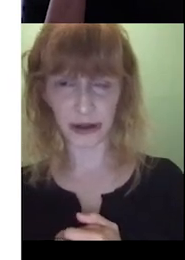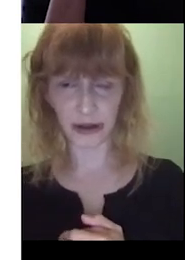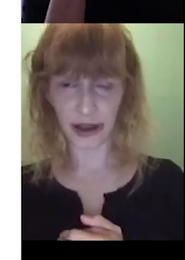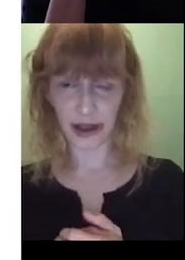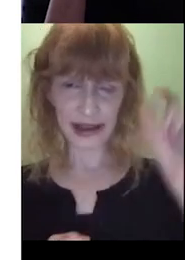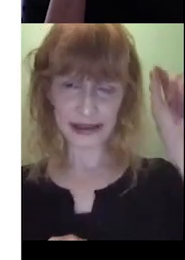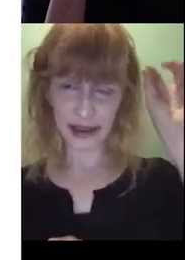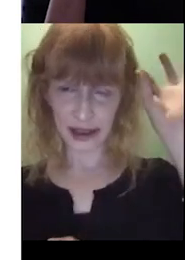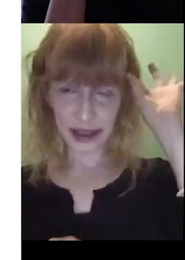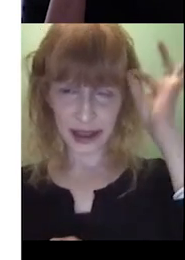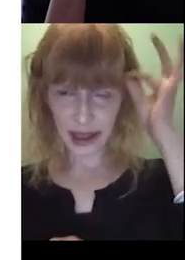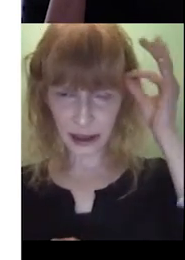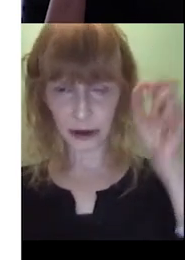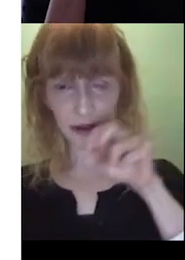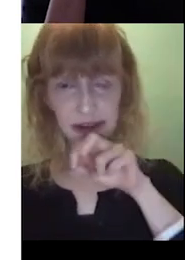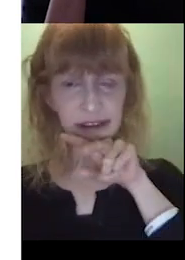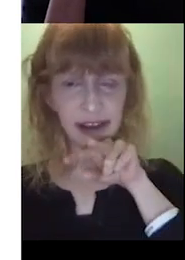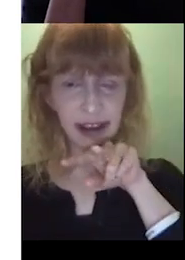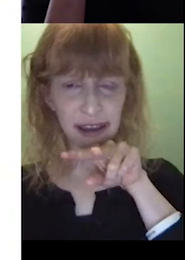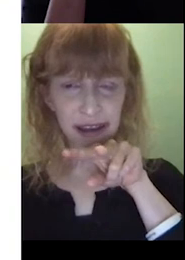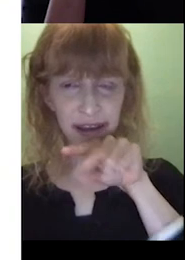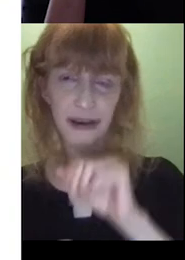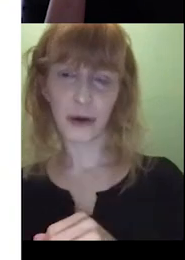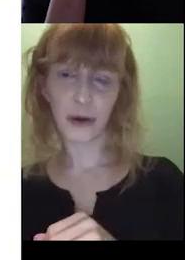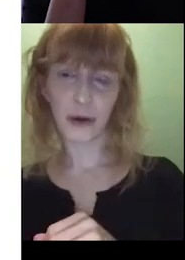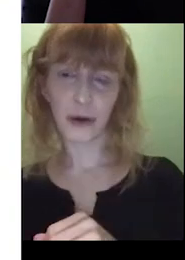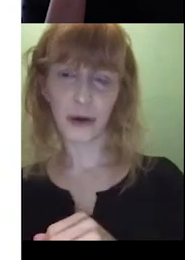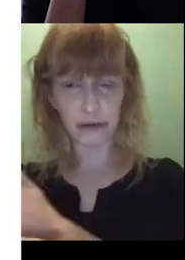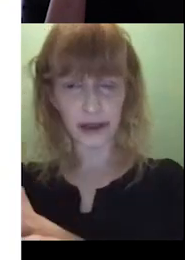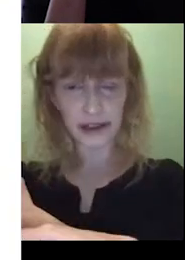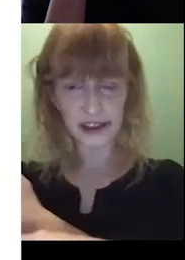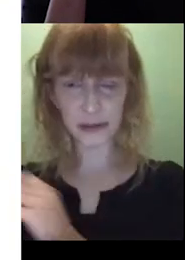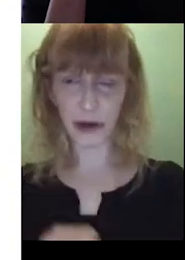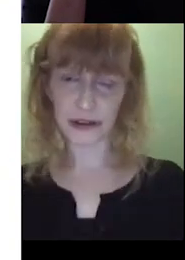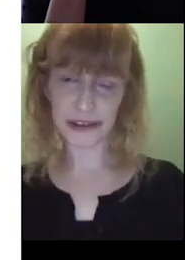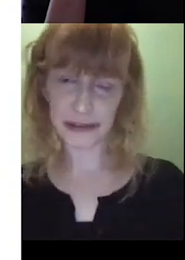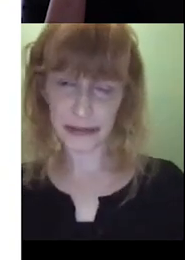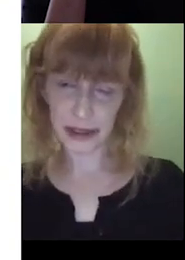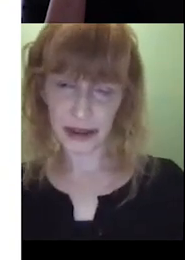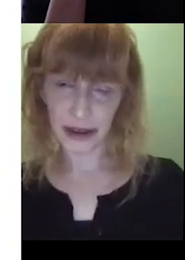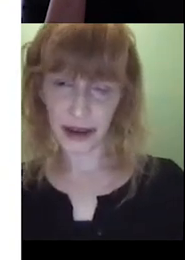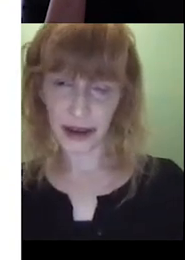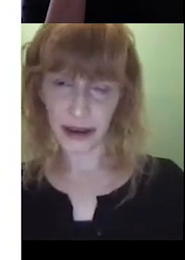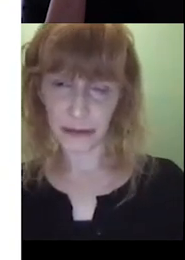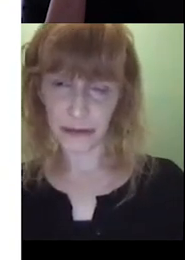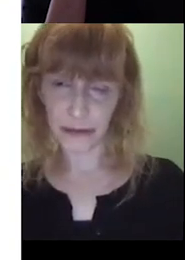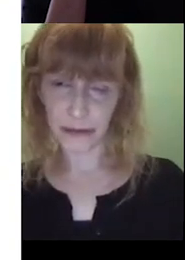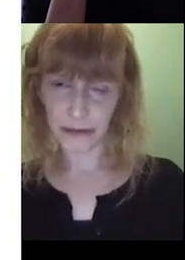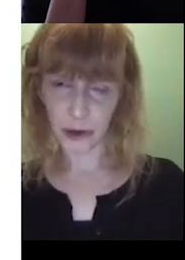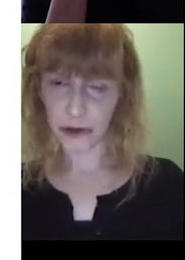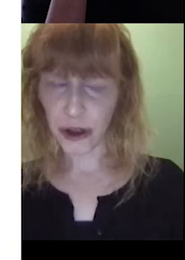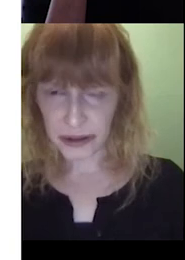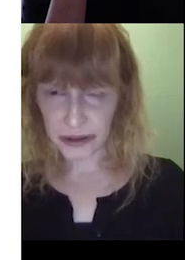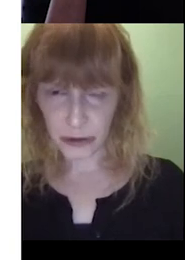that as well. He's a yellow snake with green spots, um,